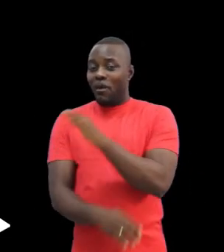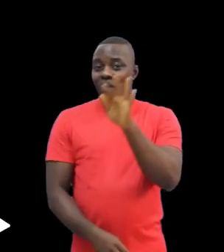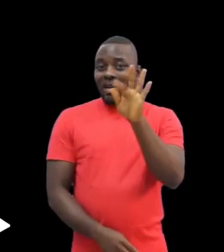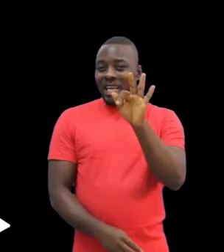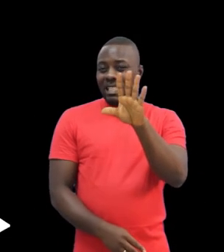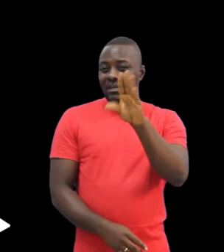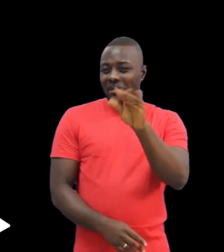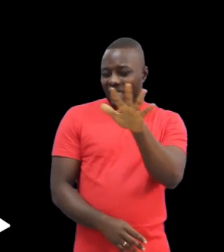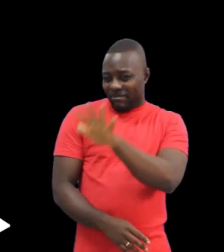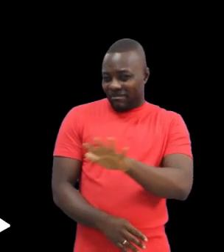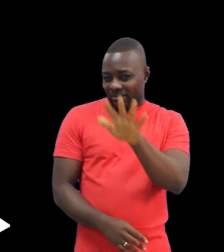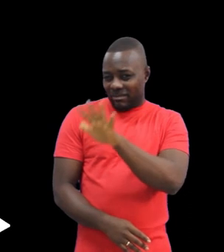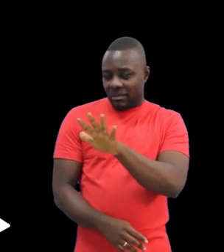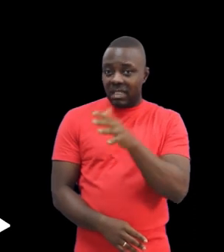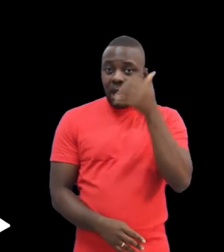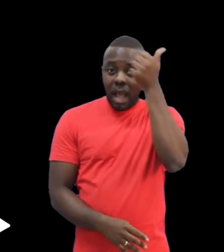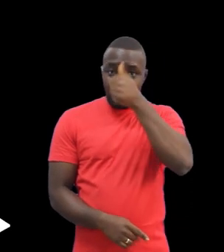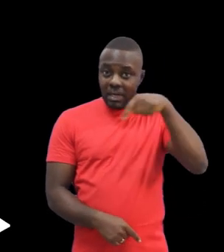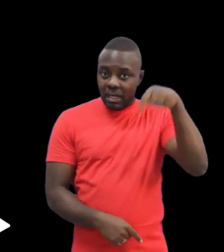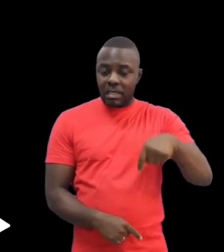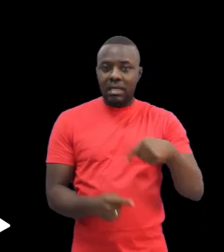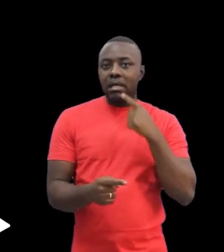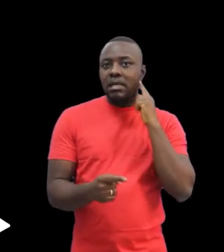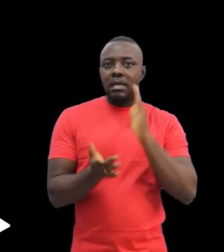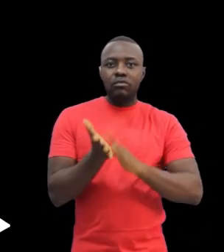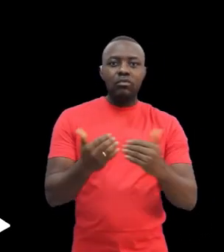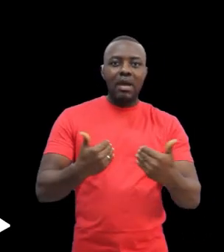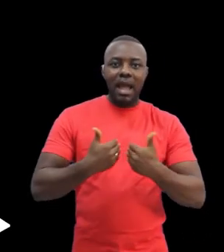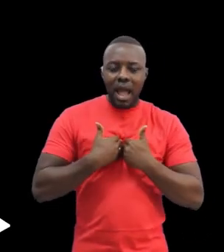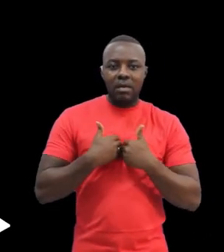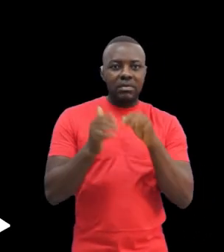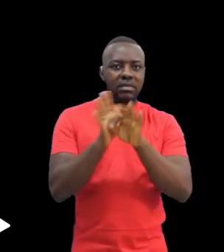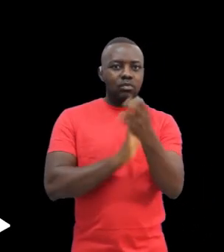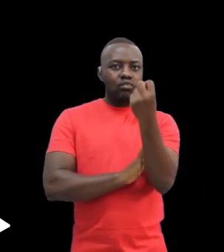Our baseline begins in the pre-independence early 1950s,